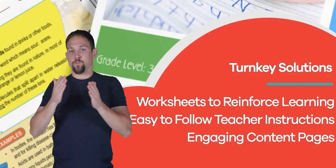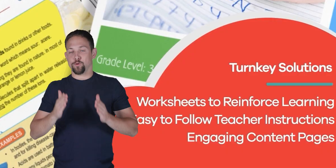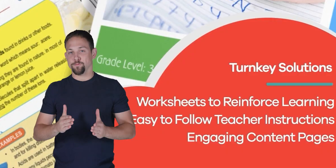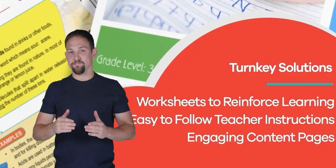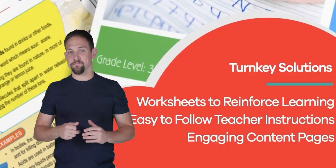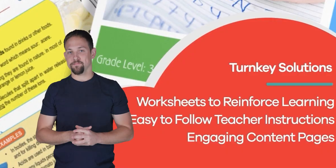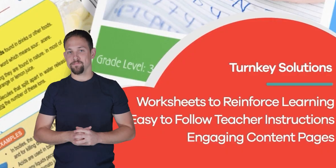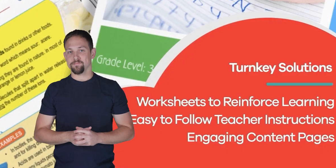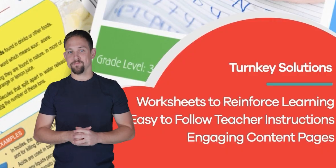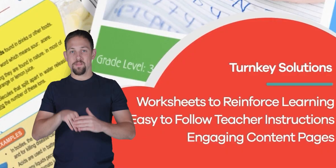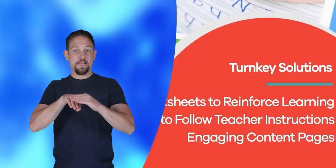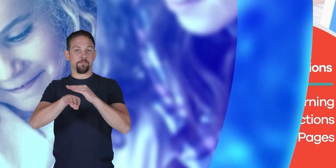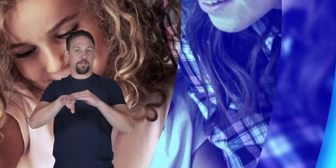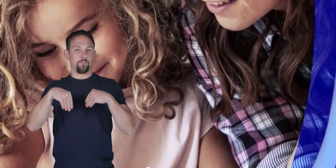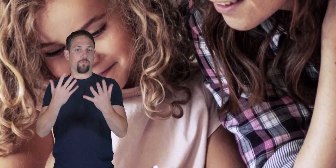homeschoolers